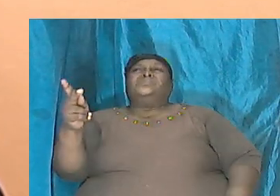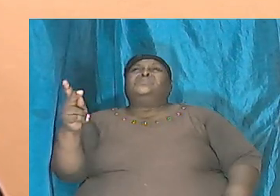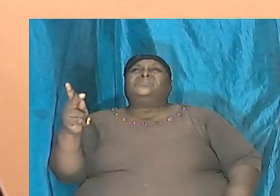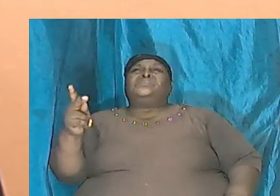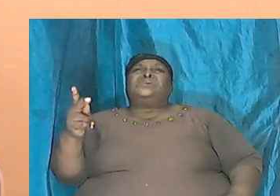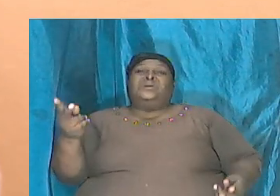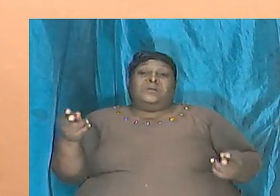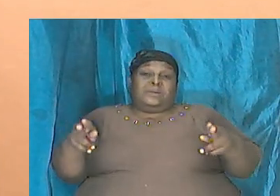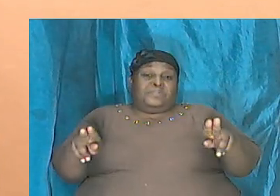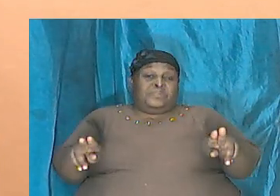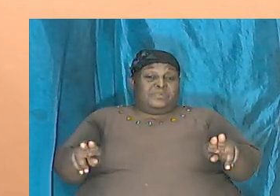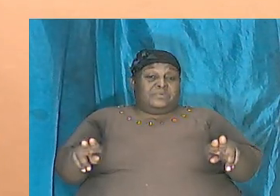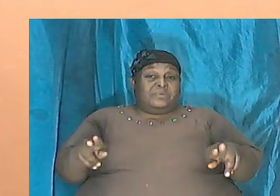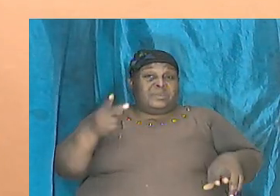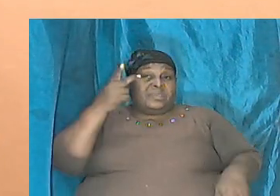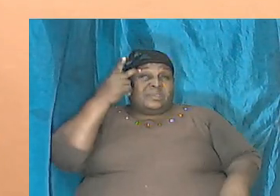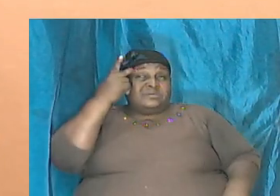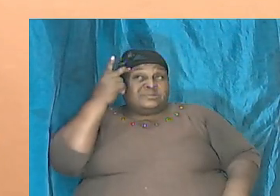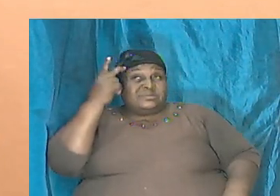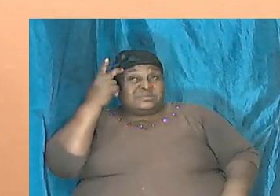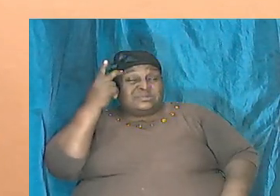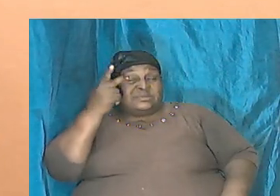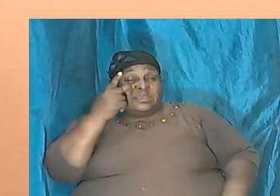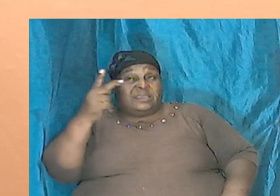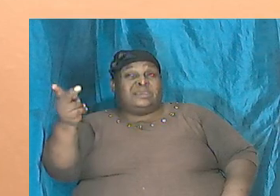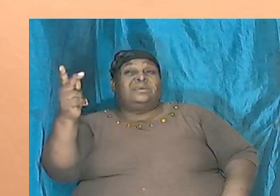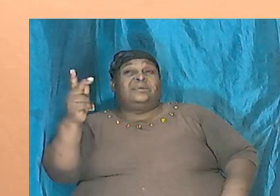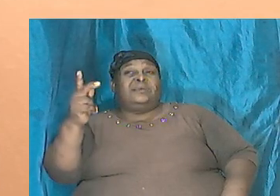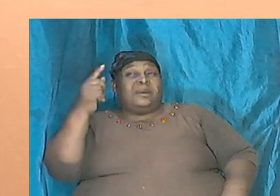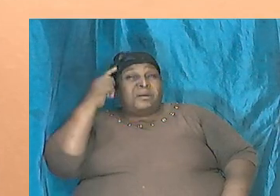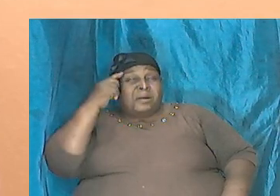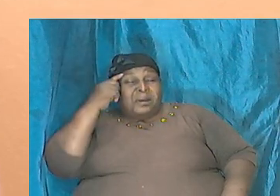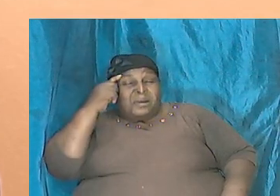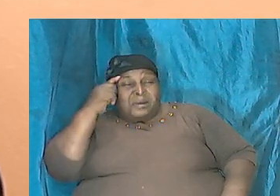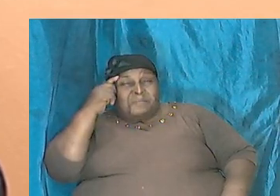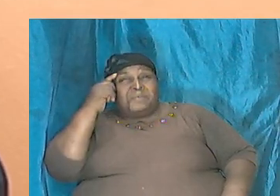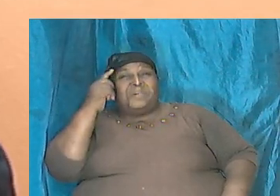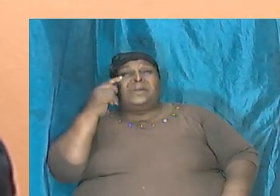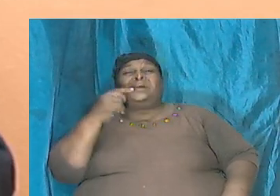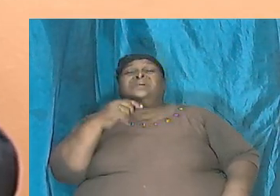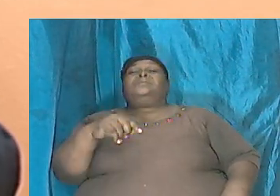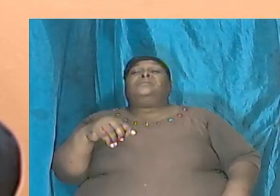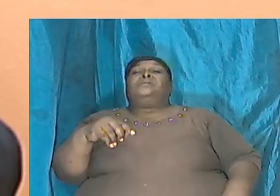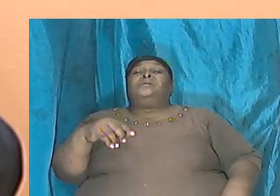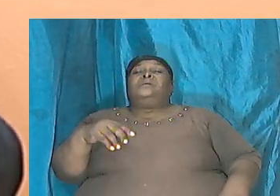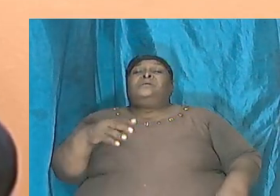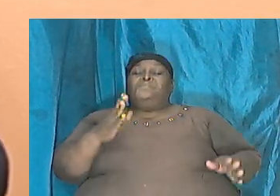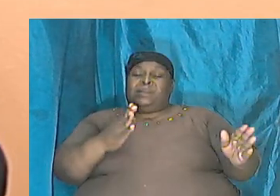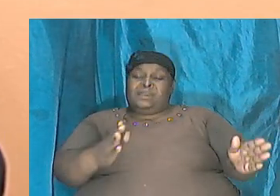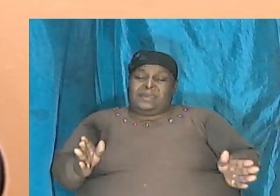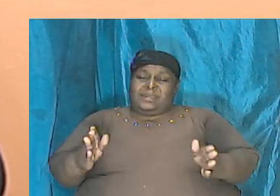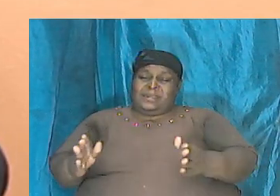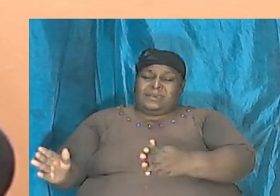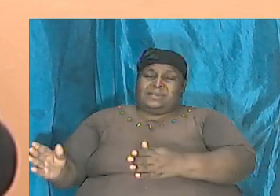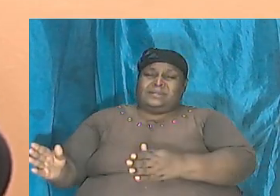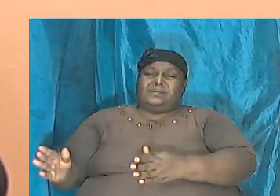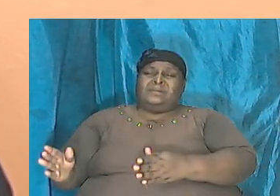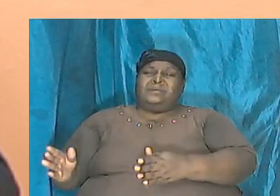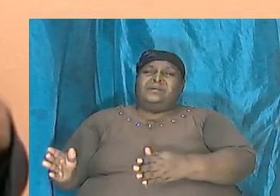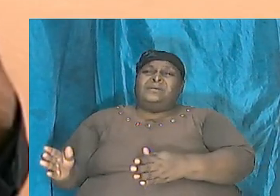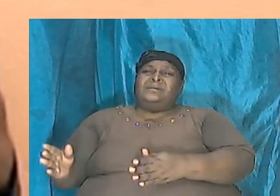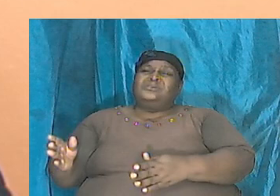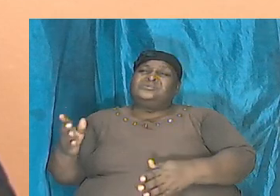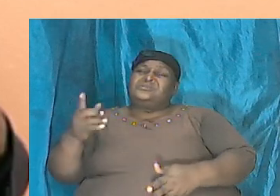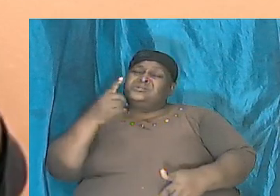we can see a mindset, planning and orchestrating thing in a certain way to quietly tell